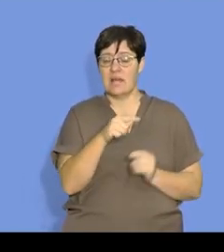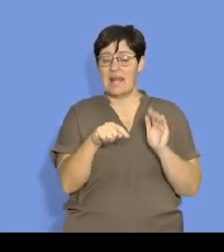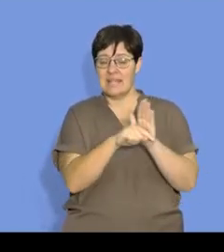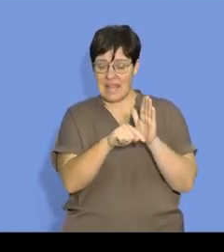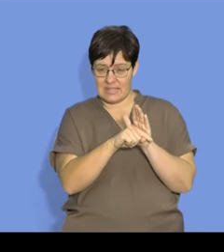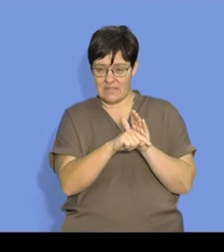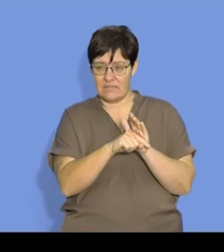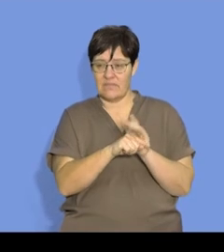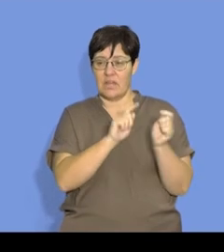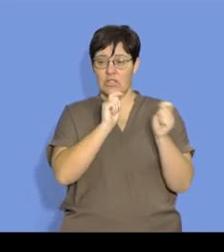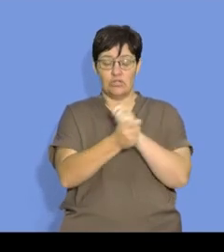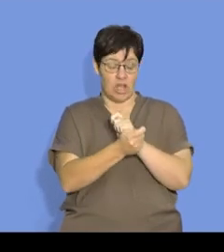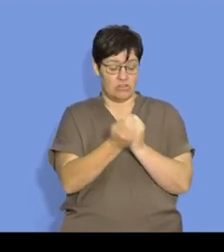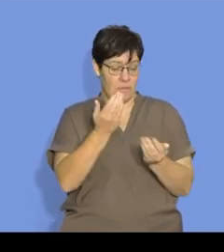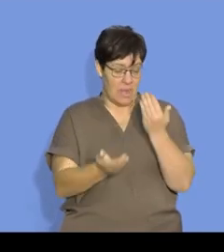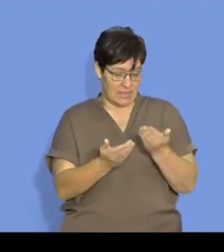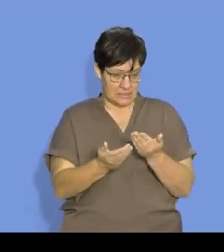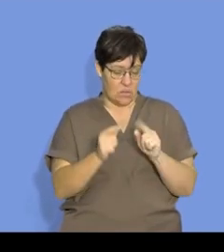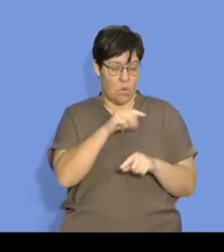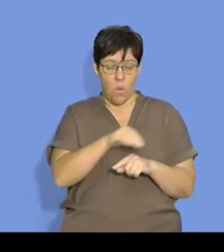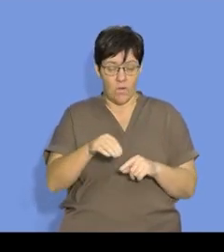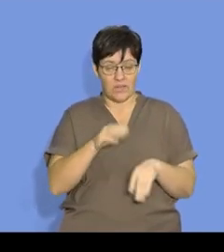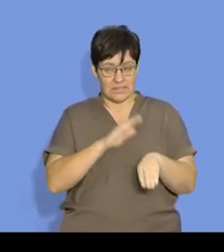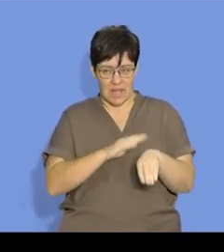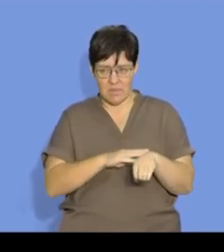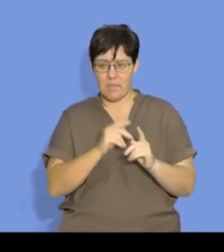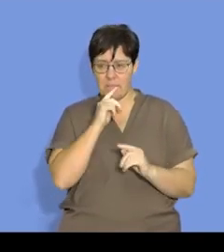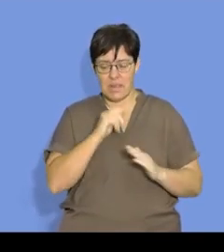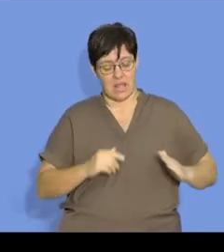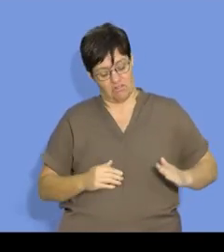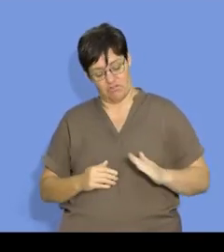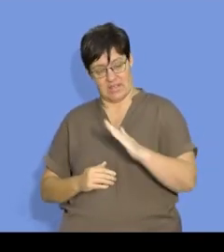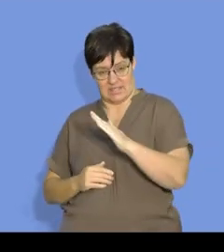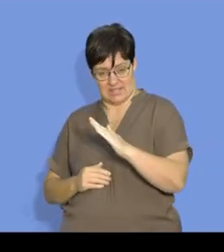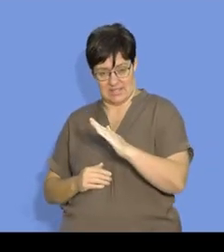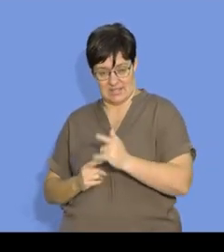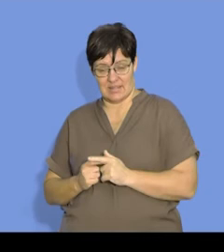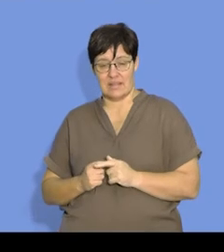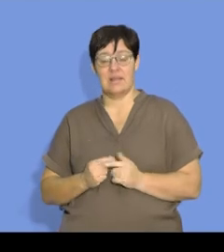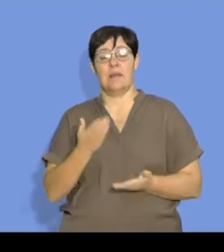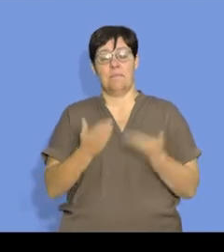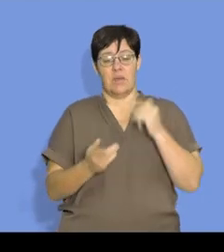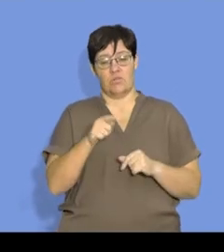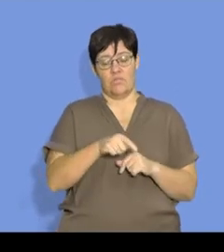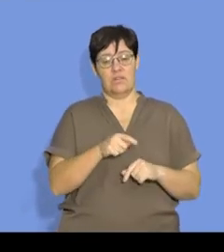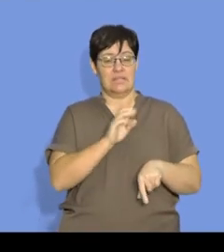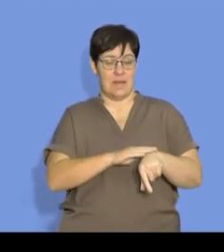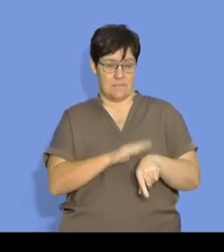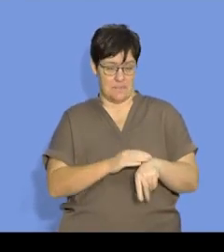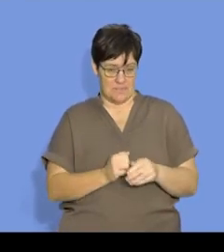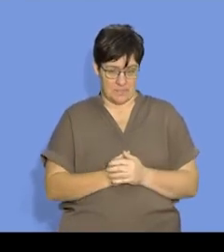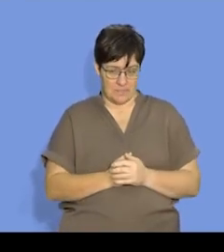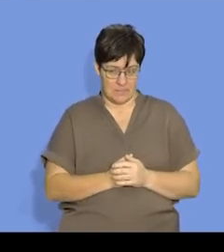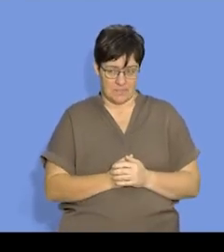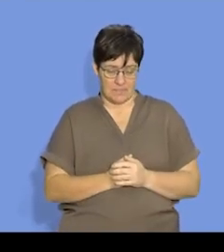time, and actually now be the gradient of our mass over time for this specific